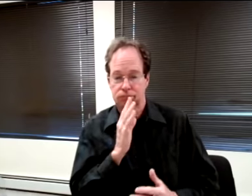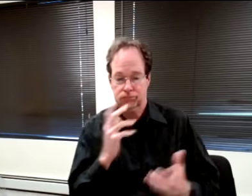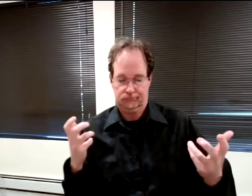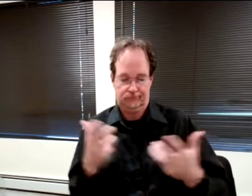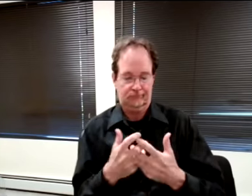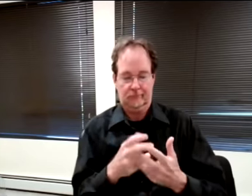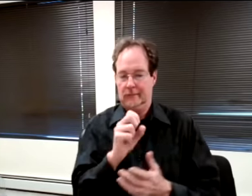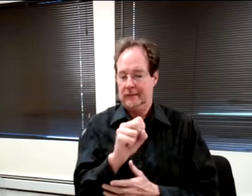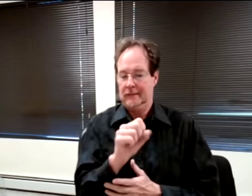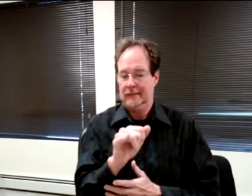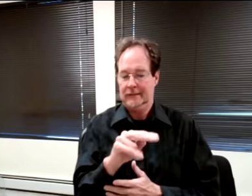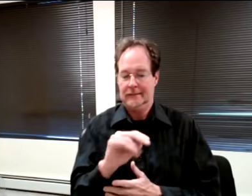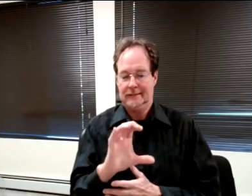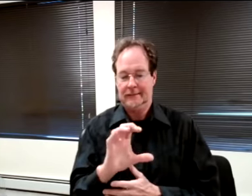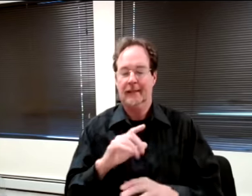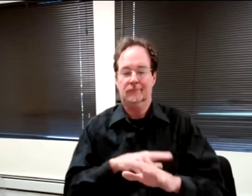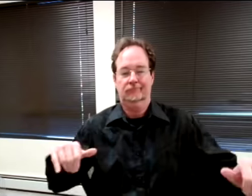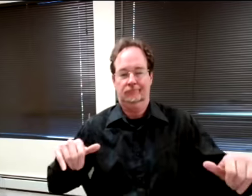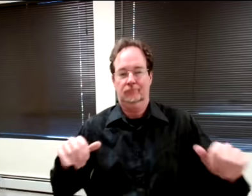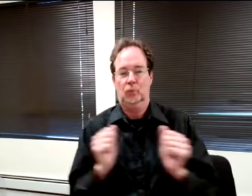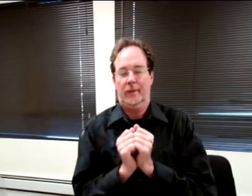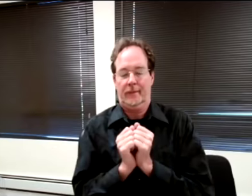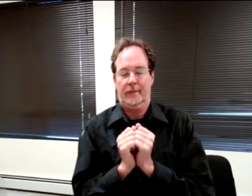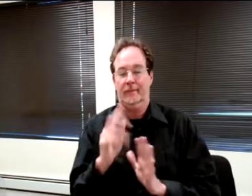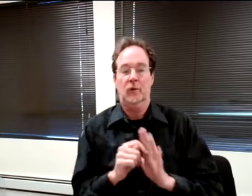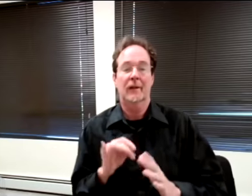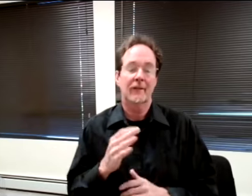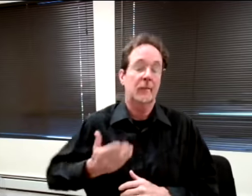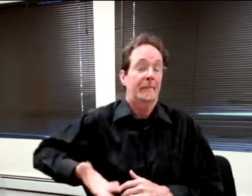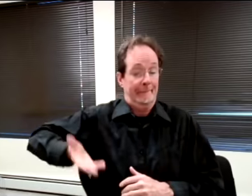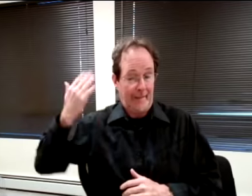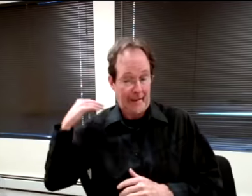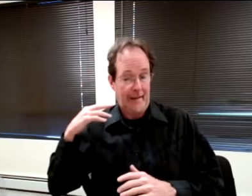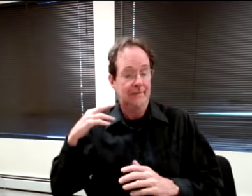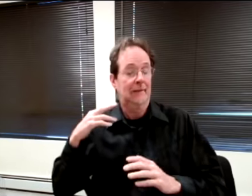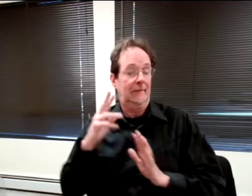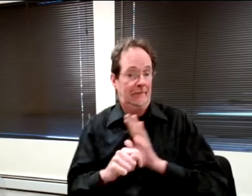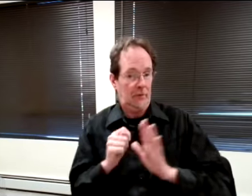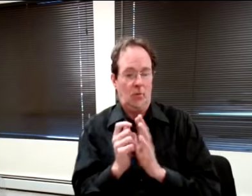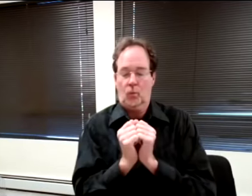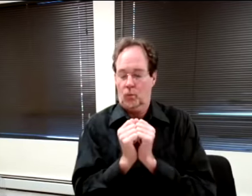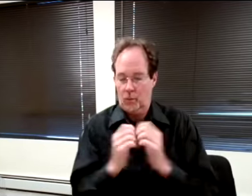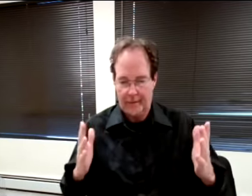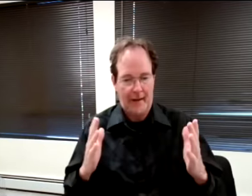video itself. But if it is an older video that